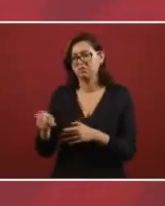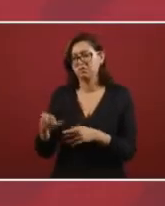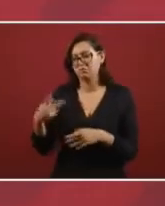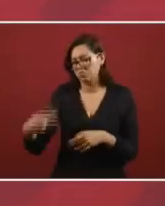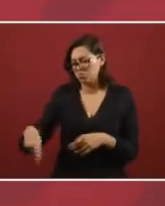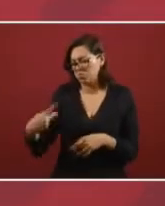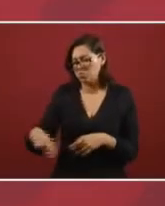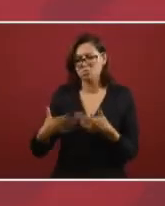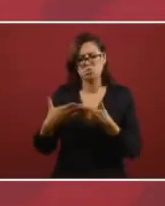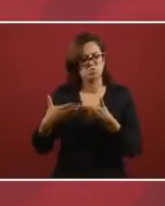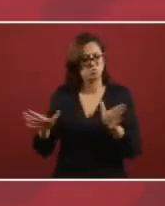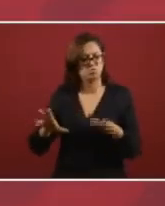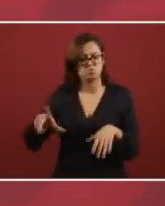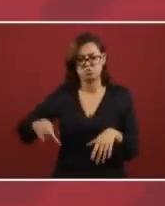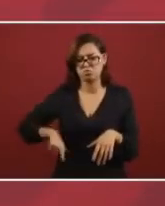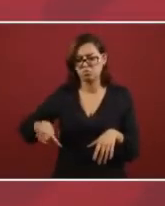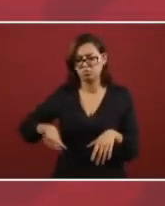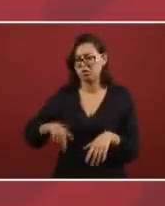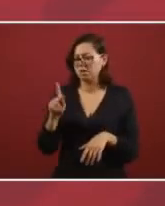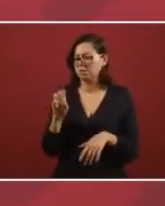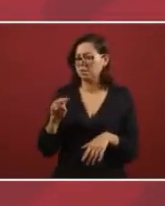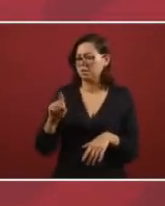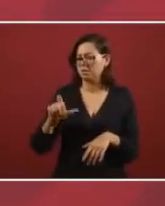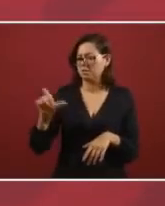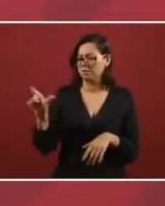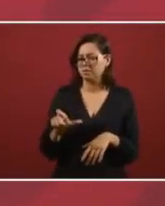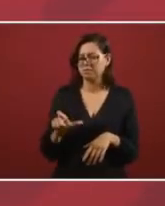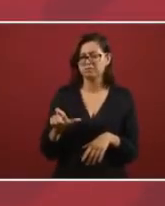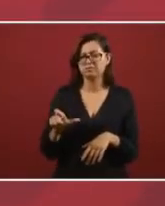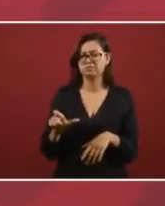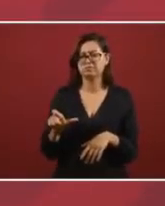of the public sector and Pemex